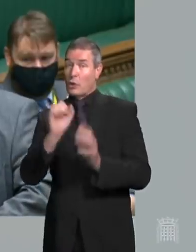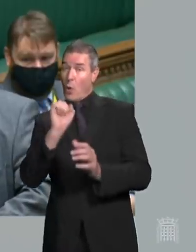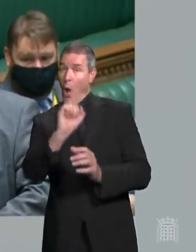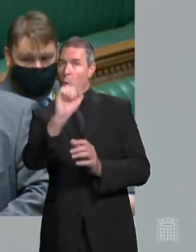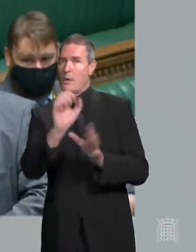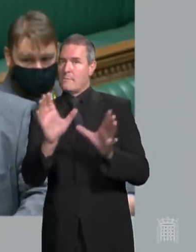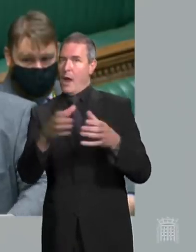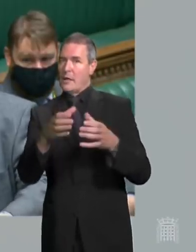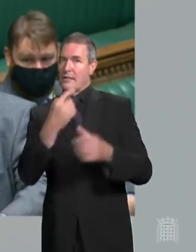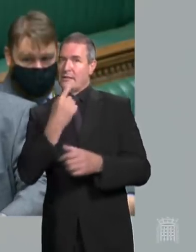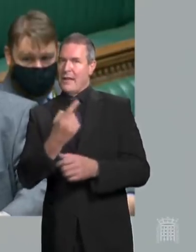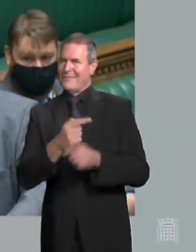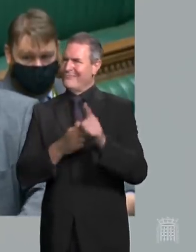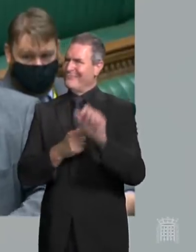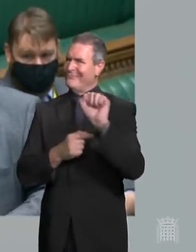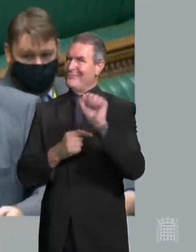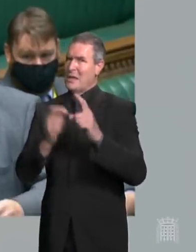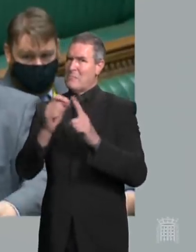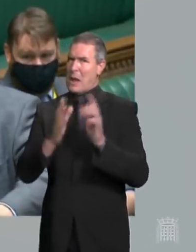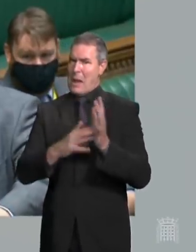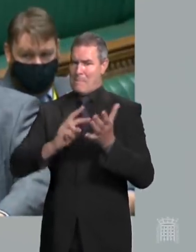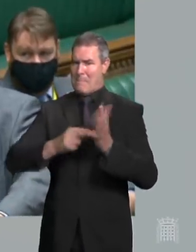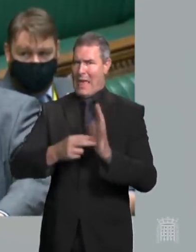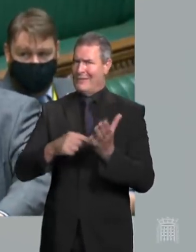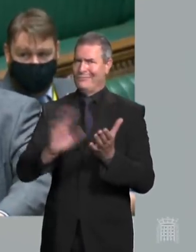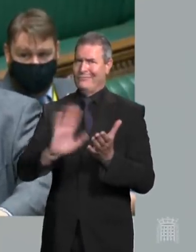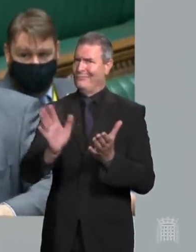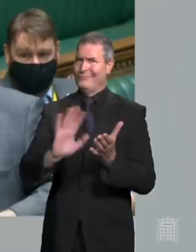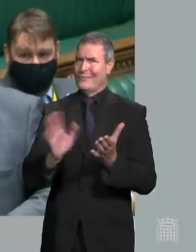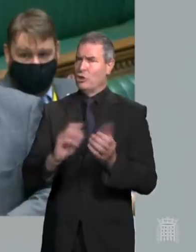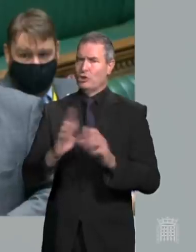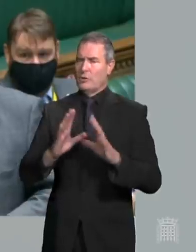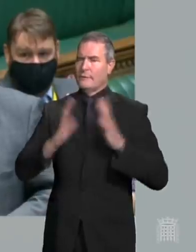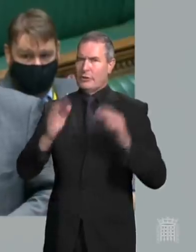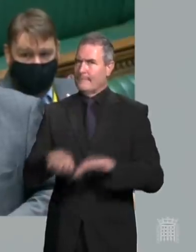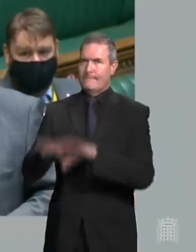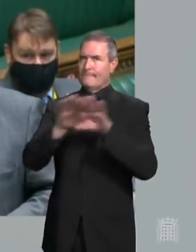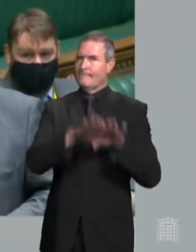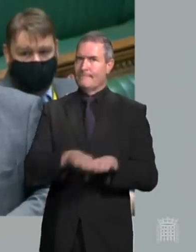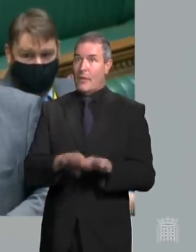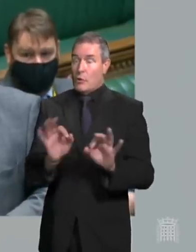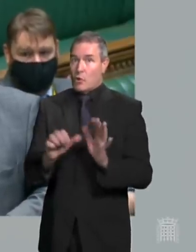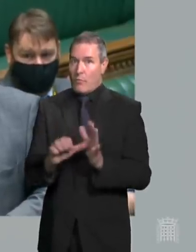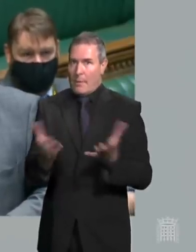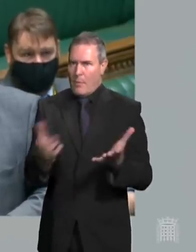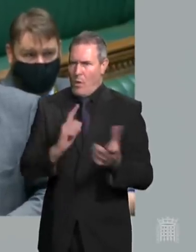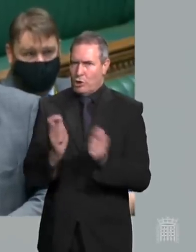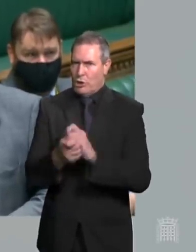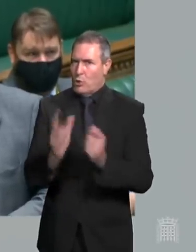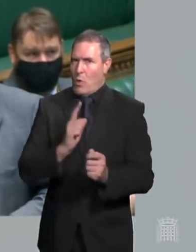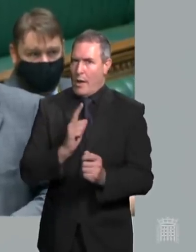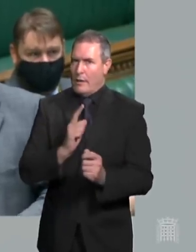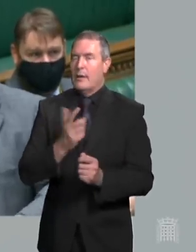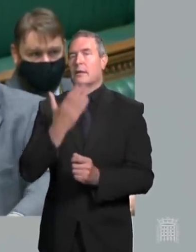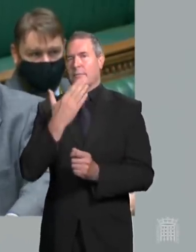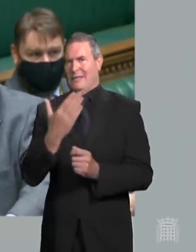party have called his plans an illogical and illiberal solution to a non-existent problem. Mr Speaker, will the Prime